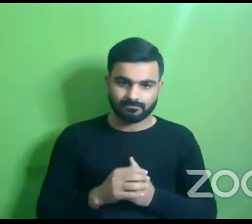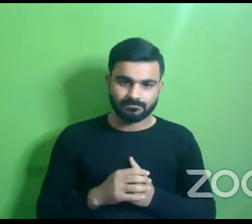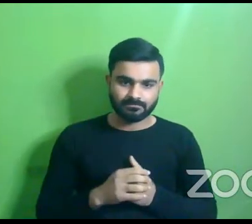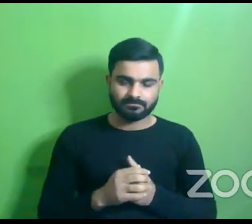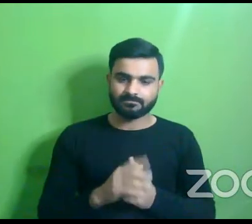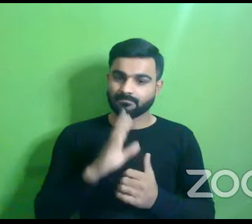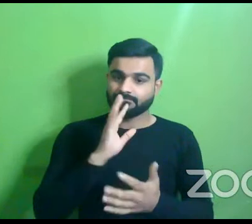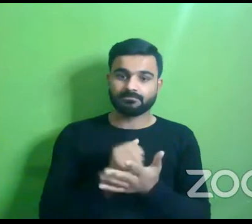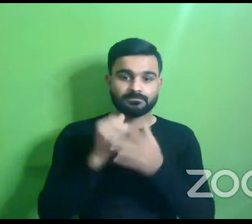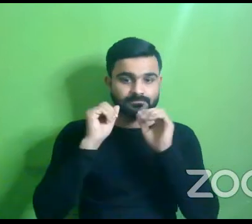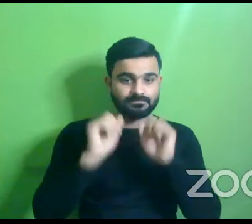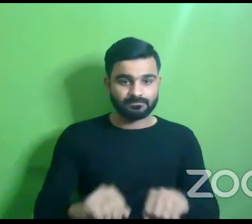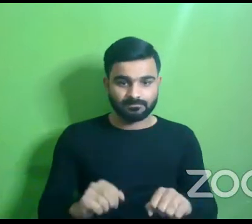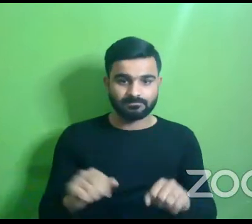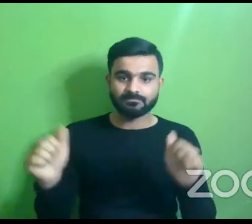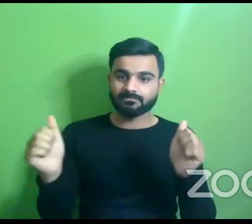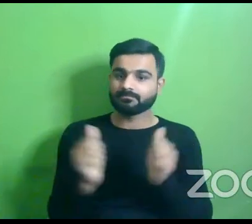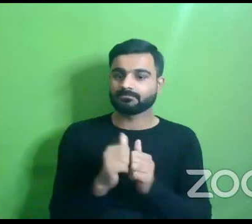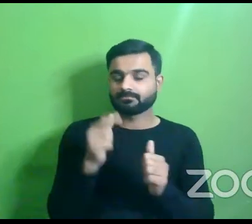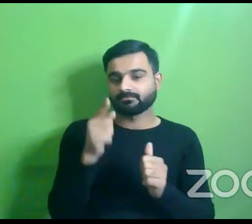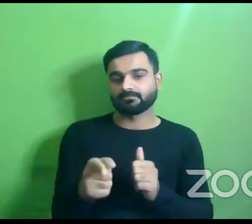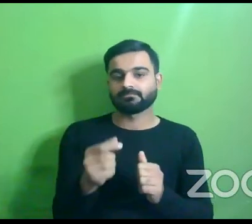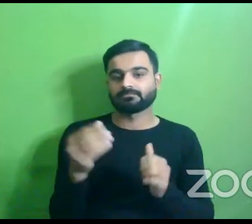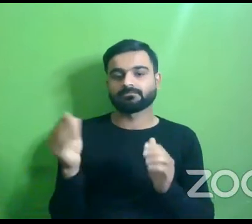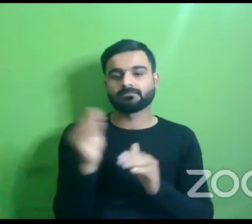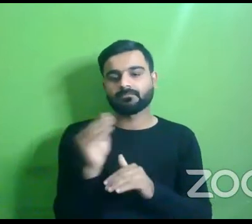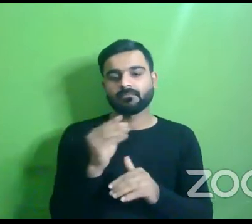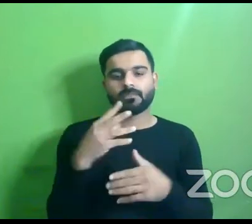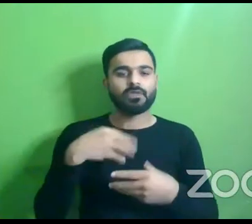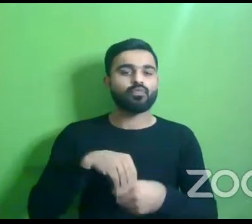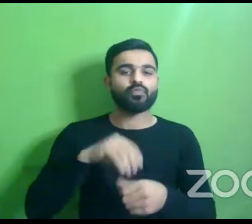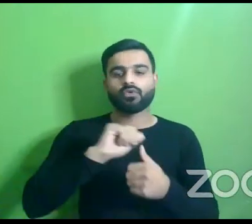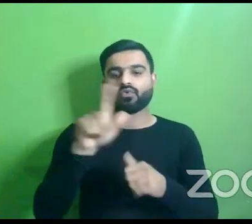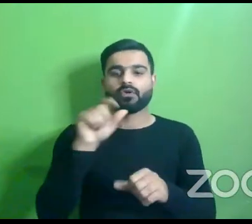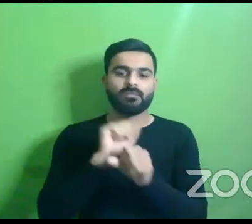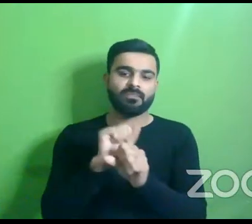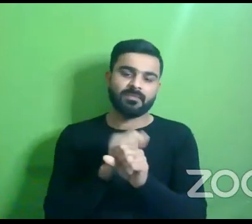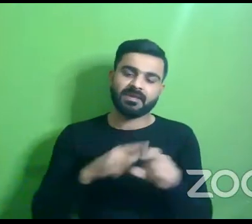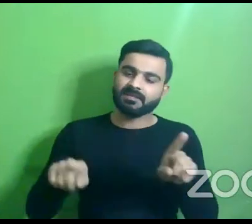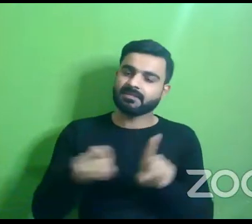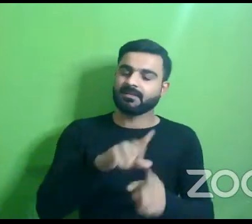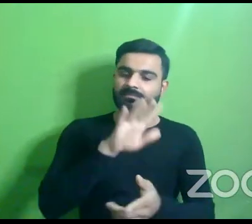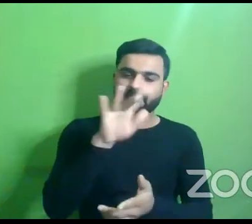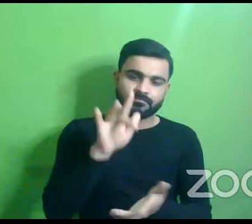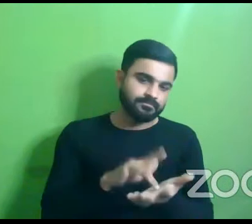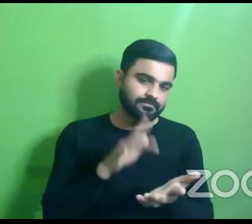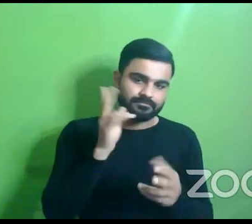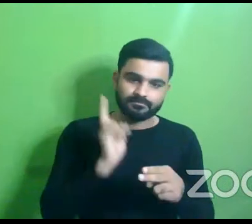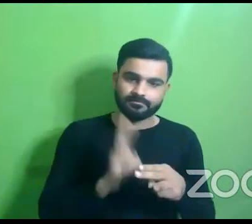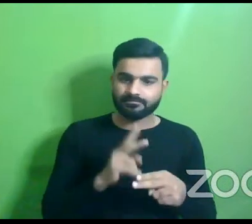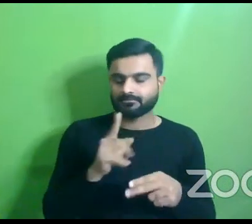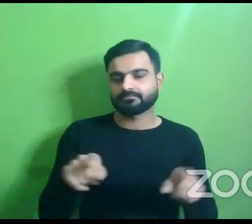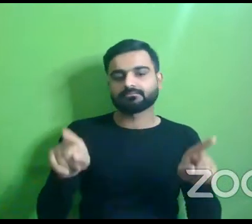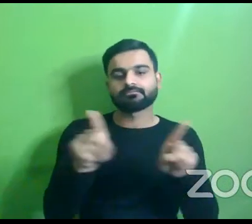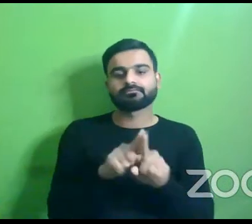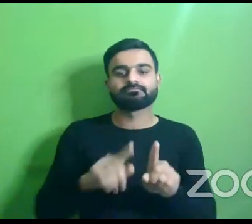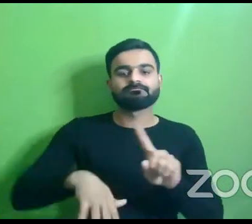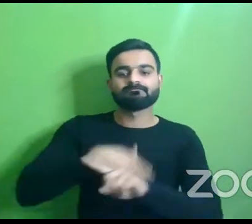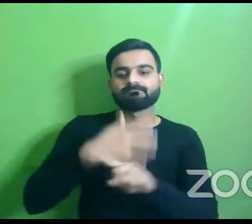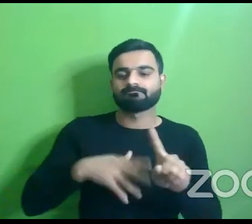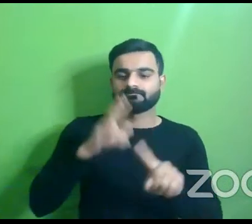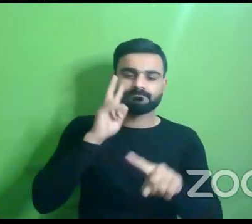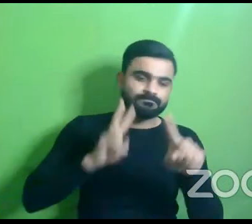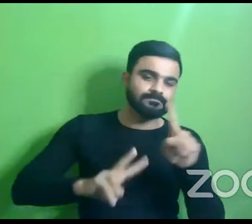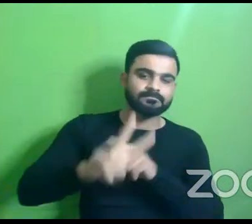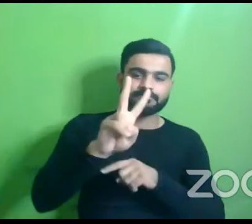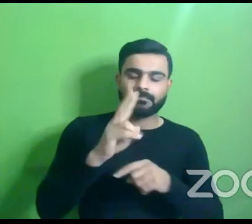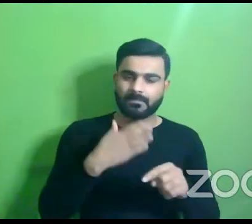guarantee that yes errors would be you know minimal and everybody would be working with the same spirit and you know uh with the same kind of a vision so